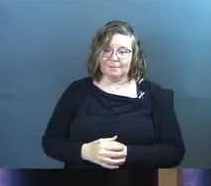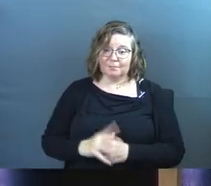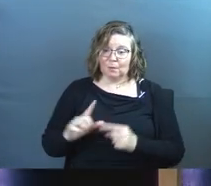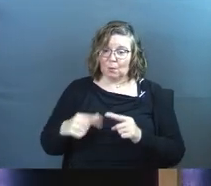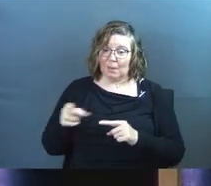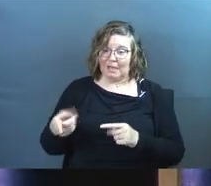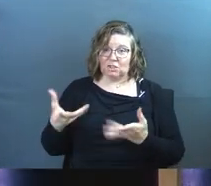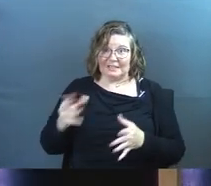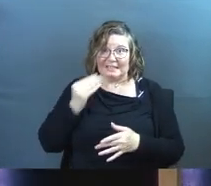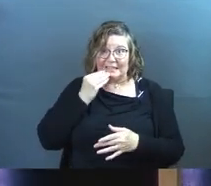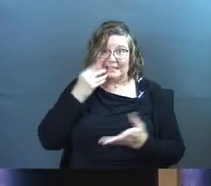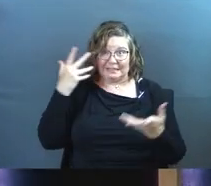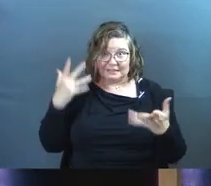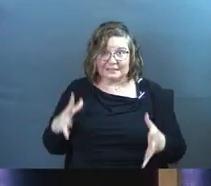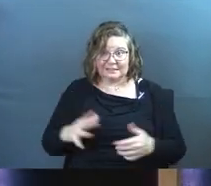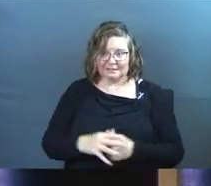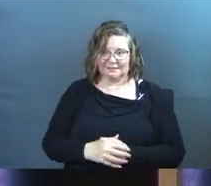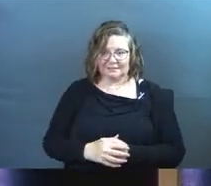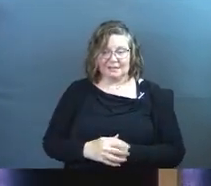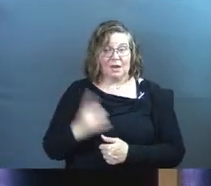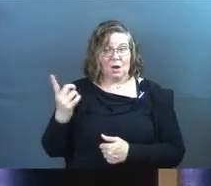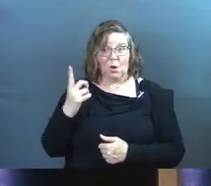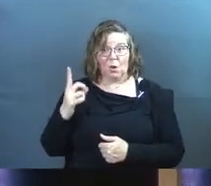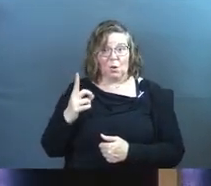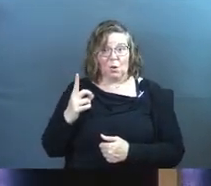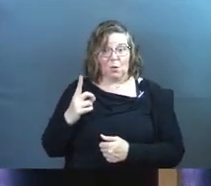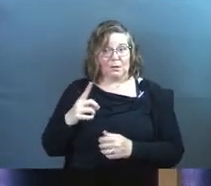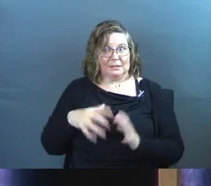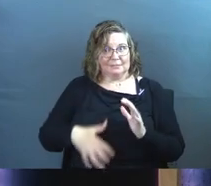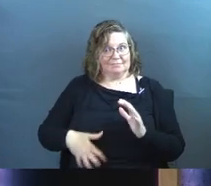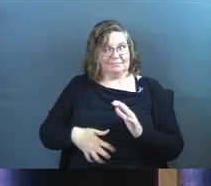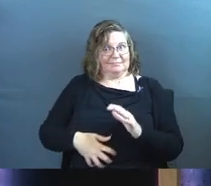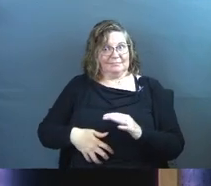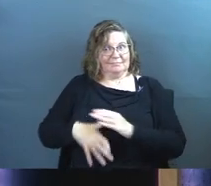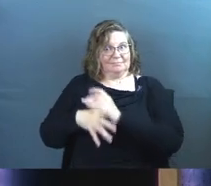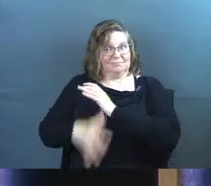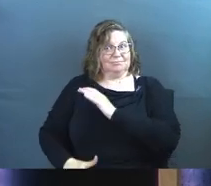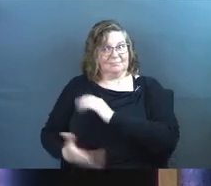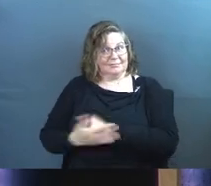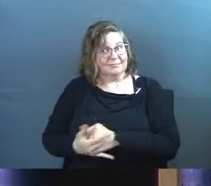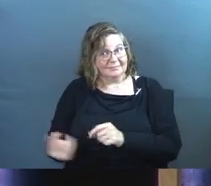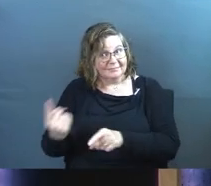Whenever she eats, it always stirs some things. Amen?